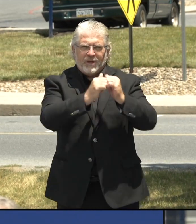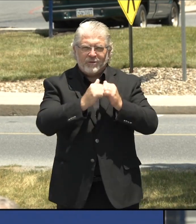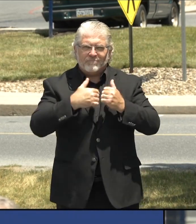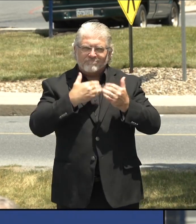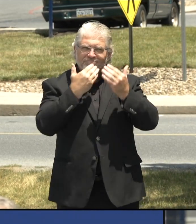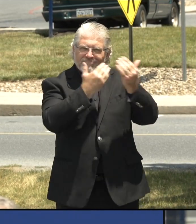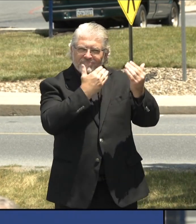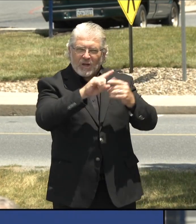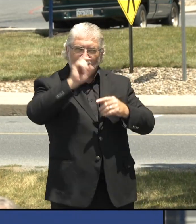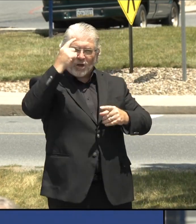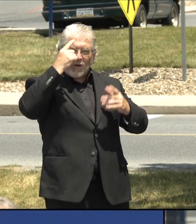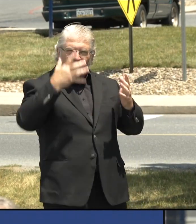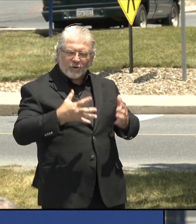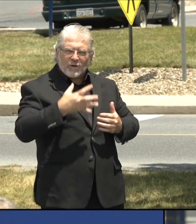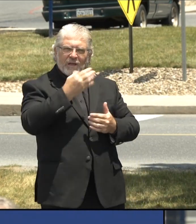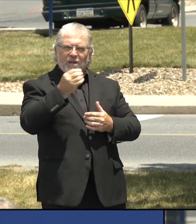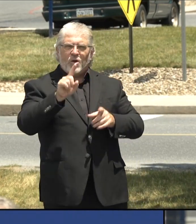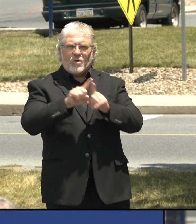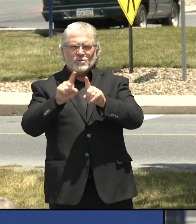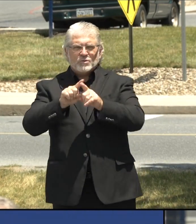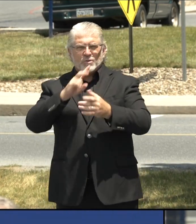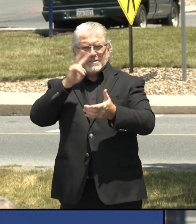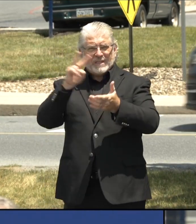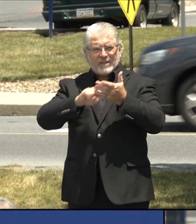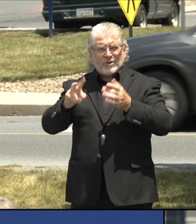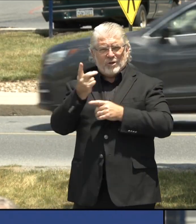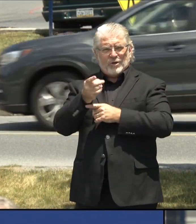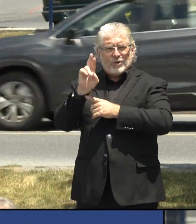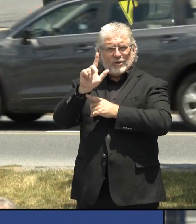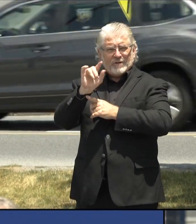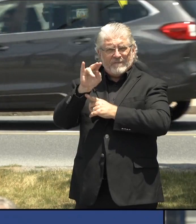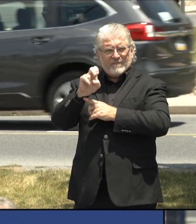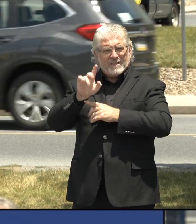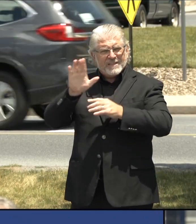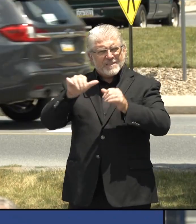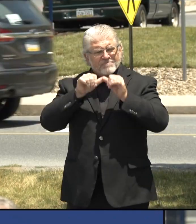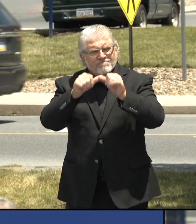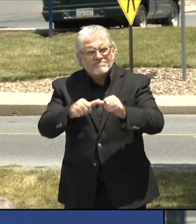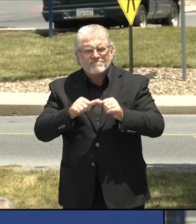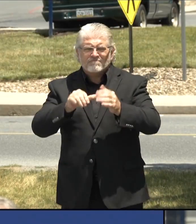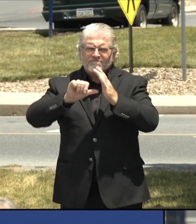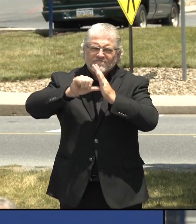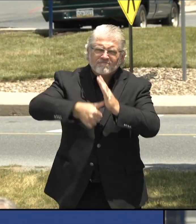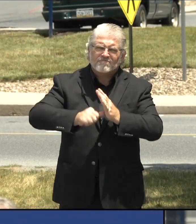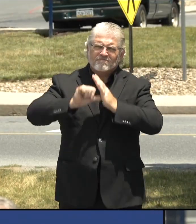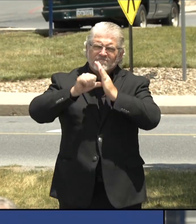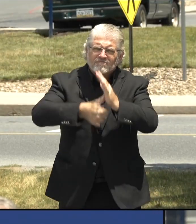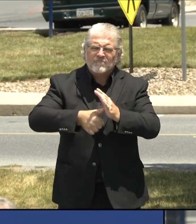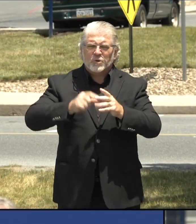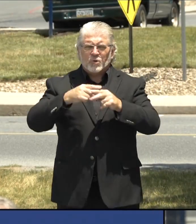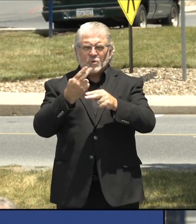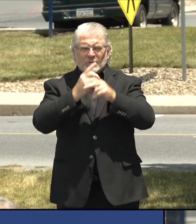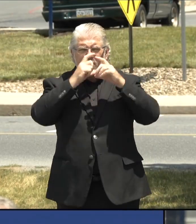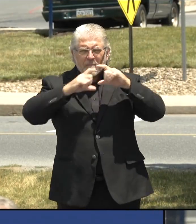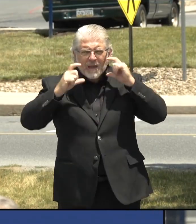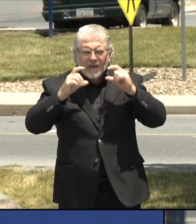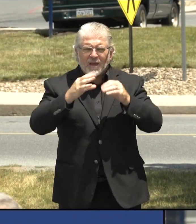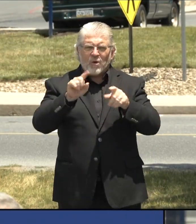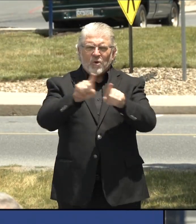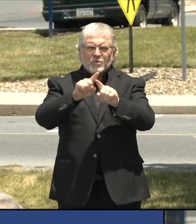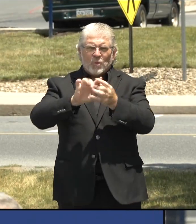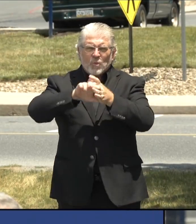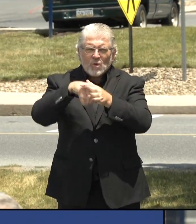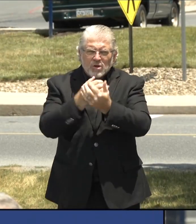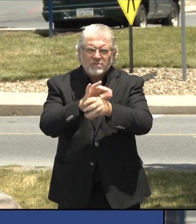and continued messaging around masks, around sanitizers and washing your hands, around social distancing.